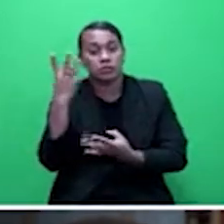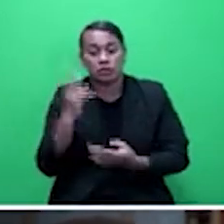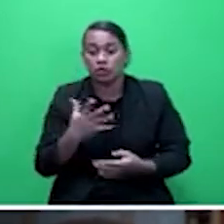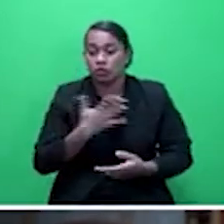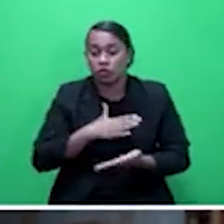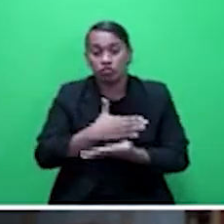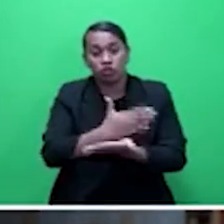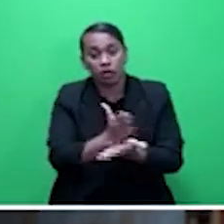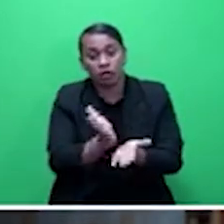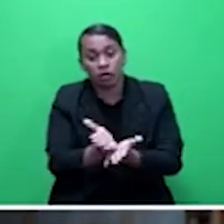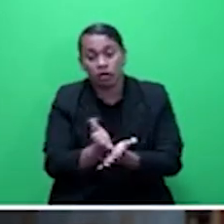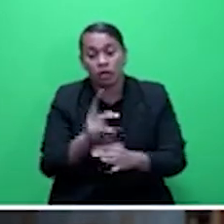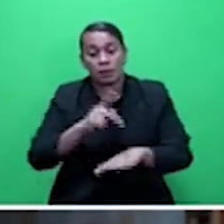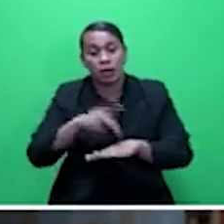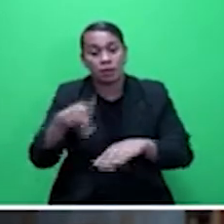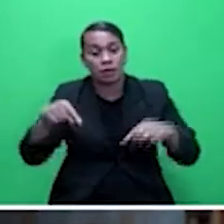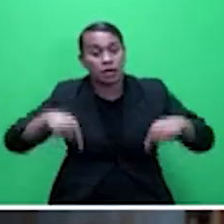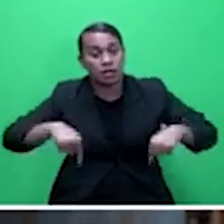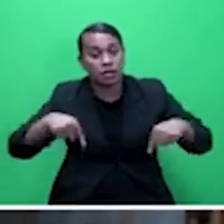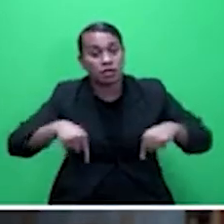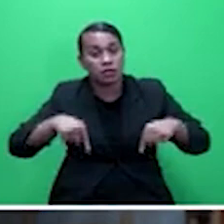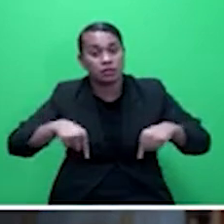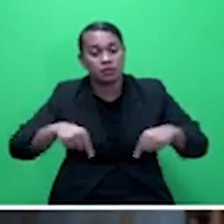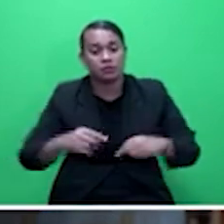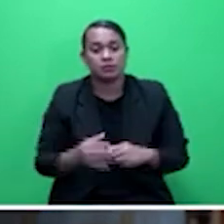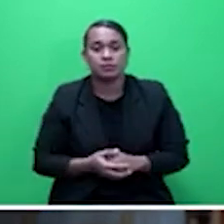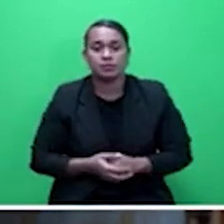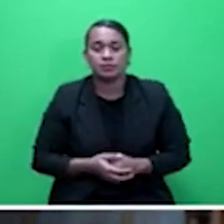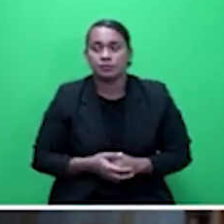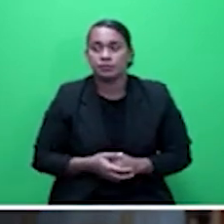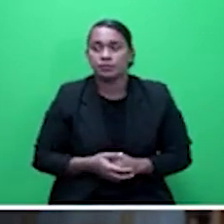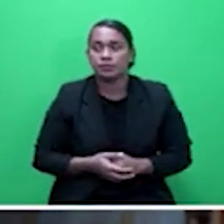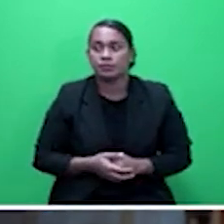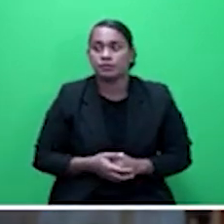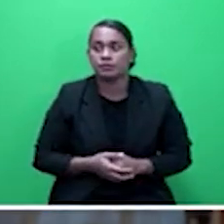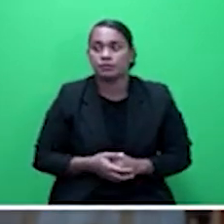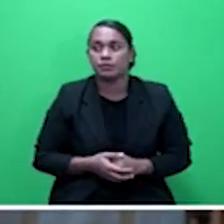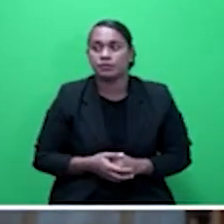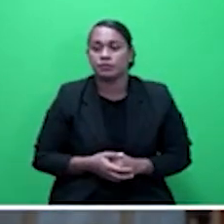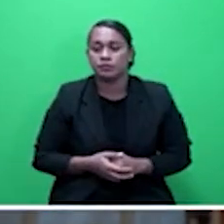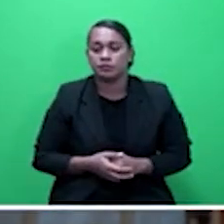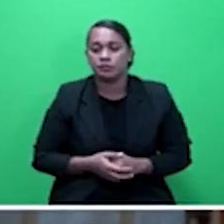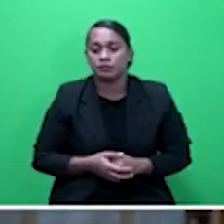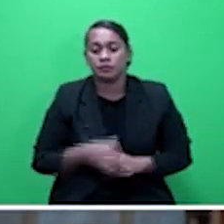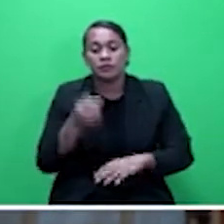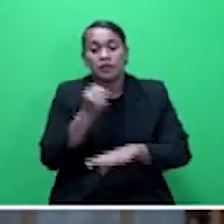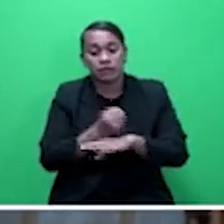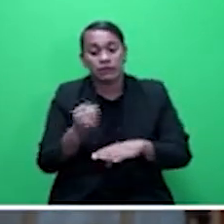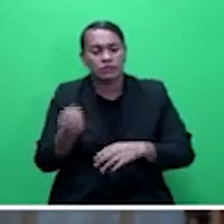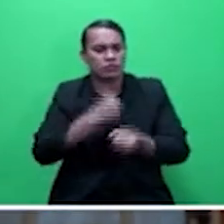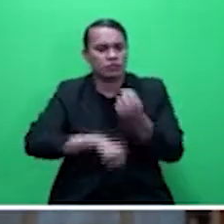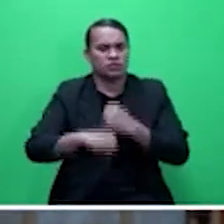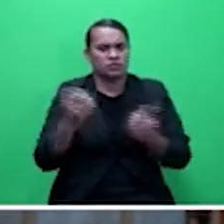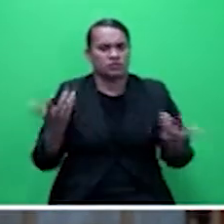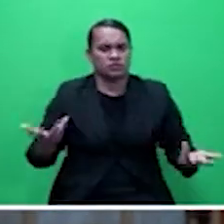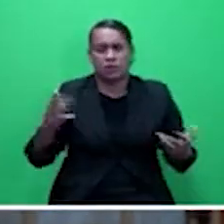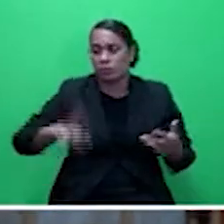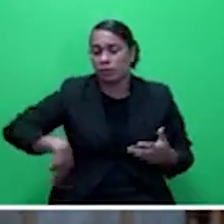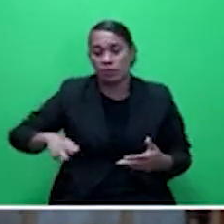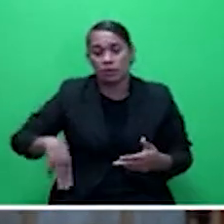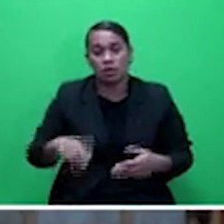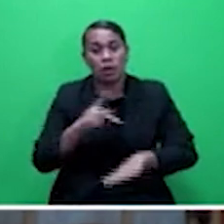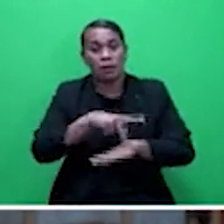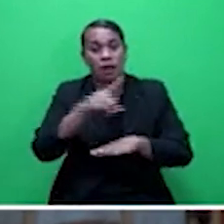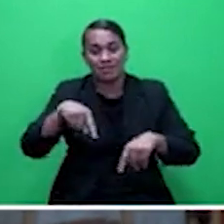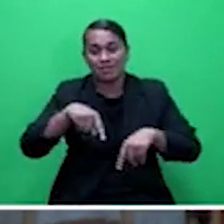from the regulators. That government has become a member of the the Pacific Catastrophe Risk